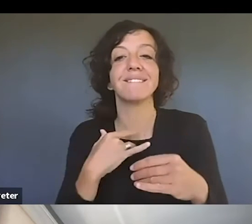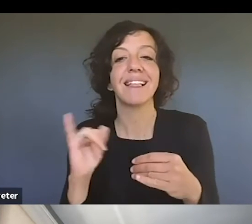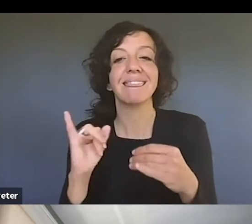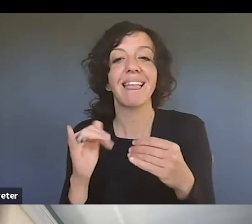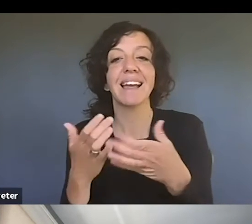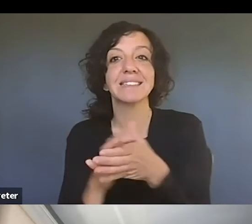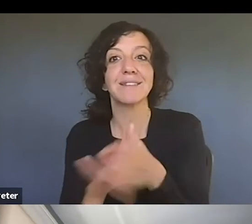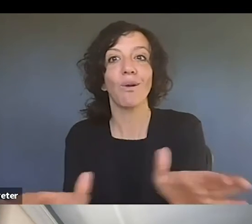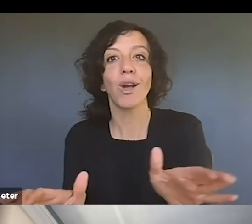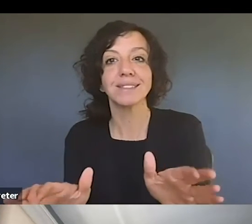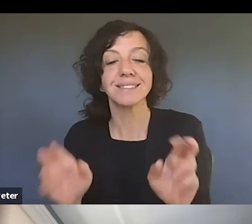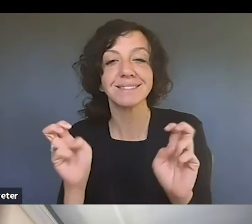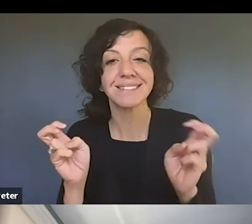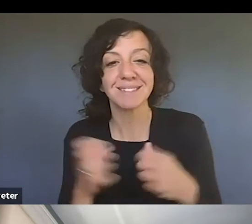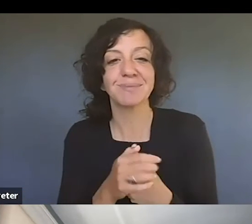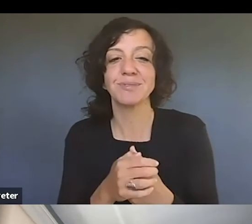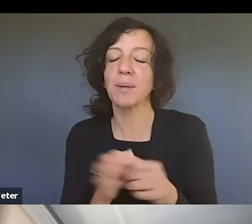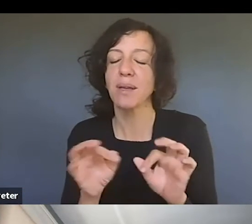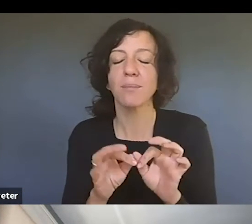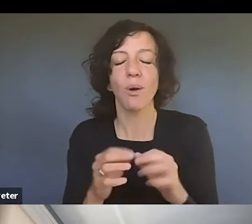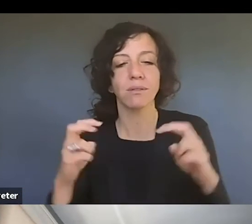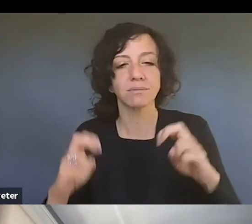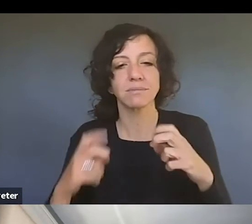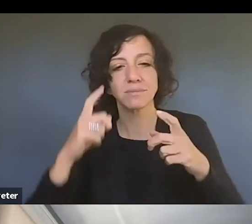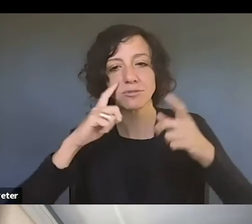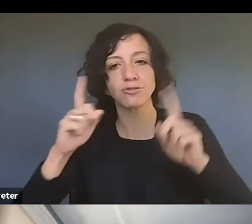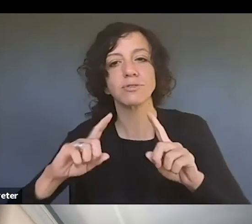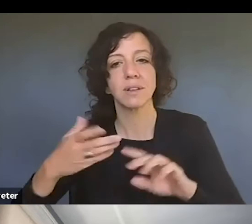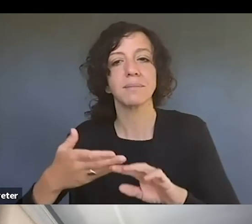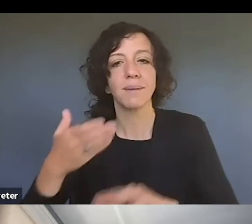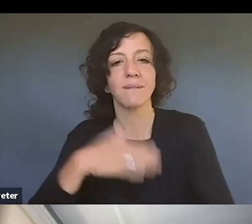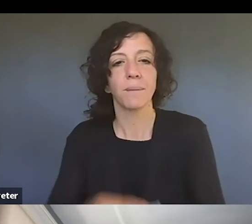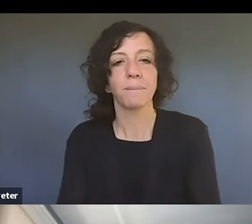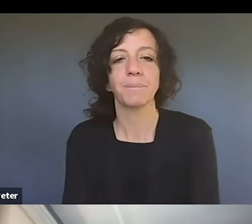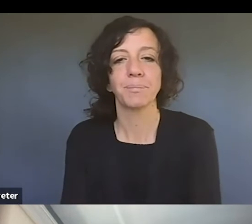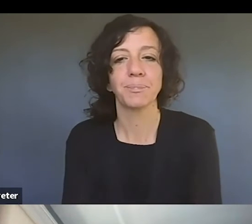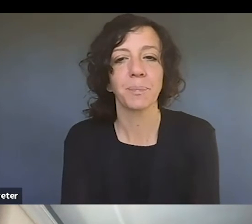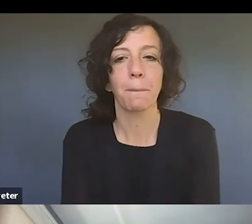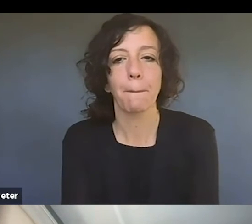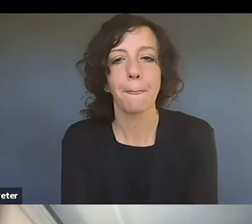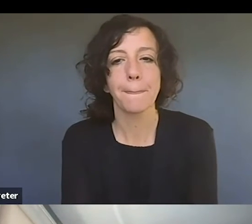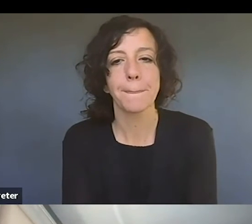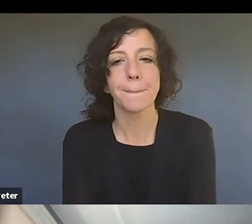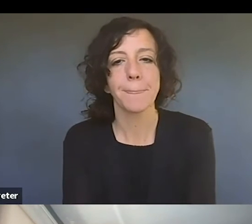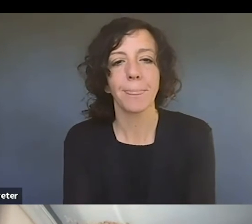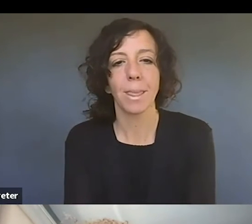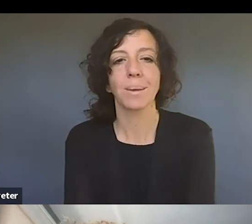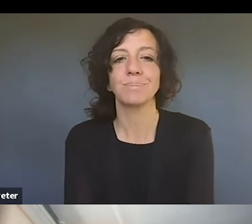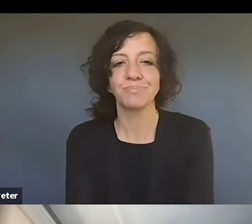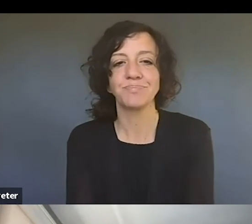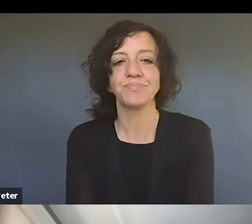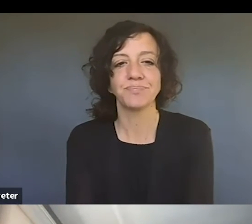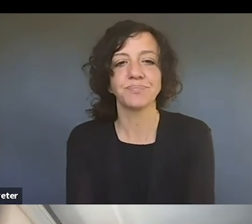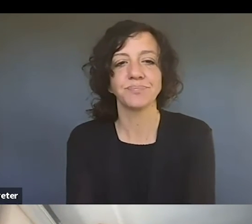prenuptial agreement. So, um, those are things that come up a lot. So I, and